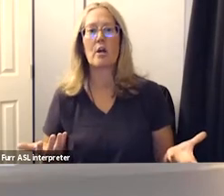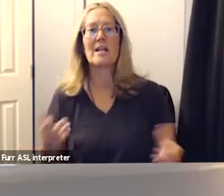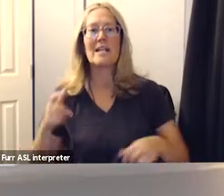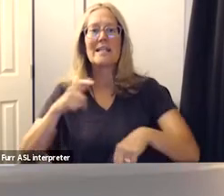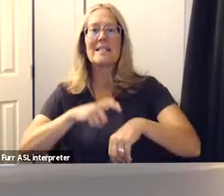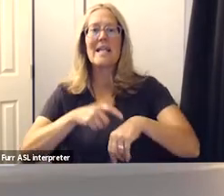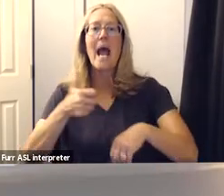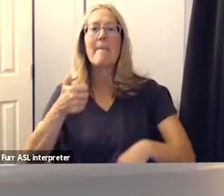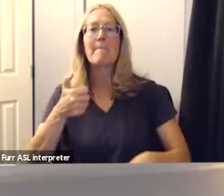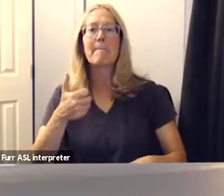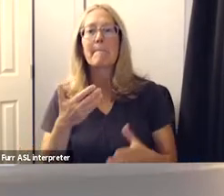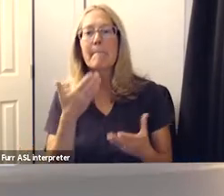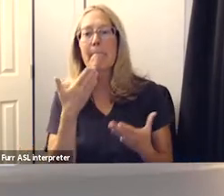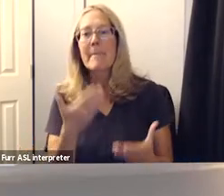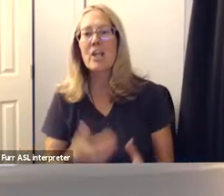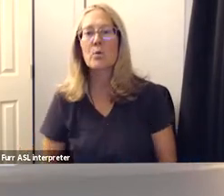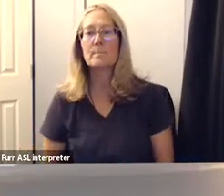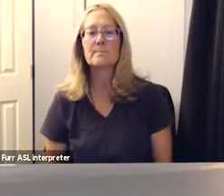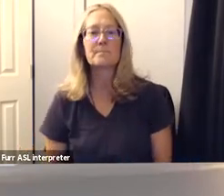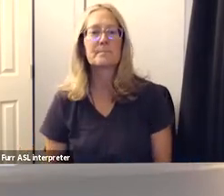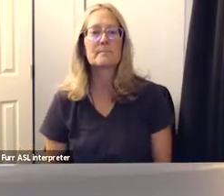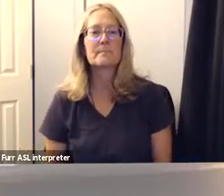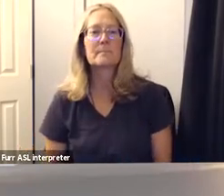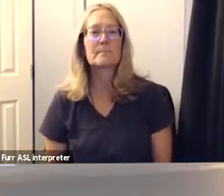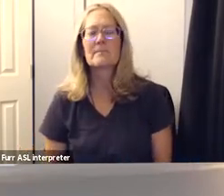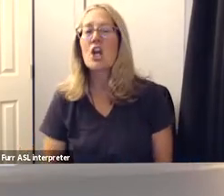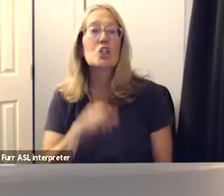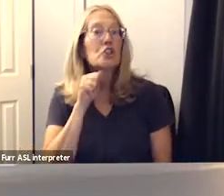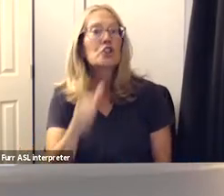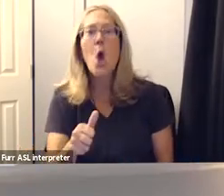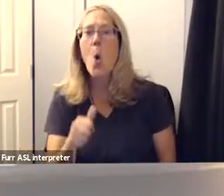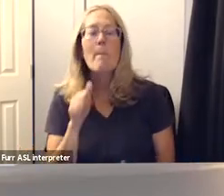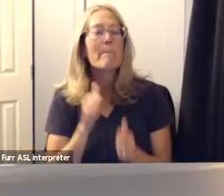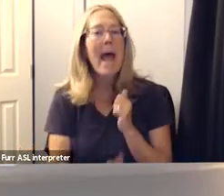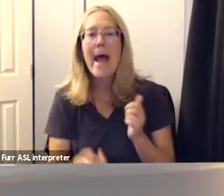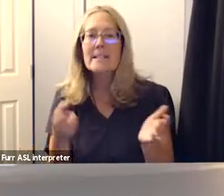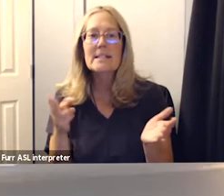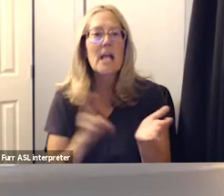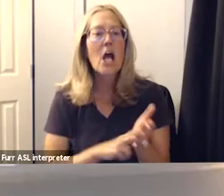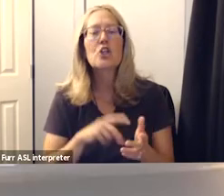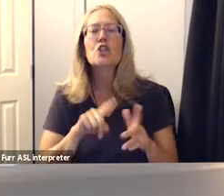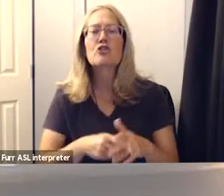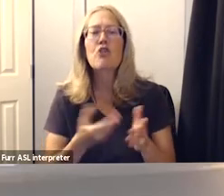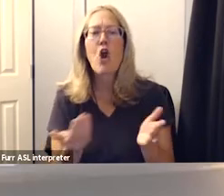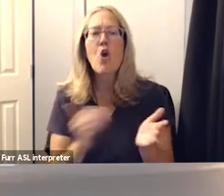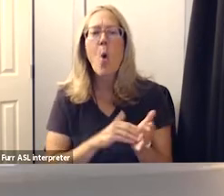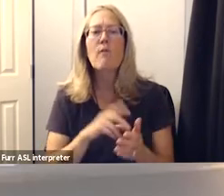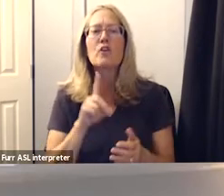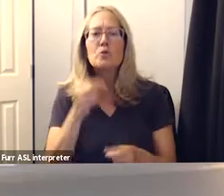thank you do not push this contract through start over do the right thing